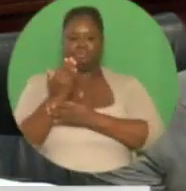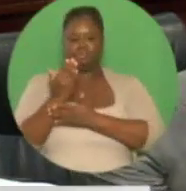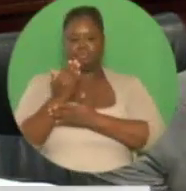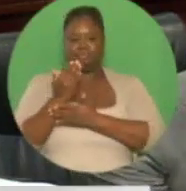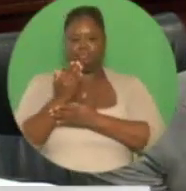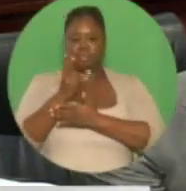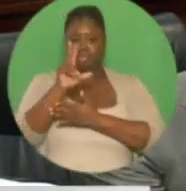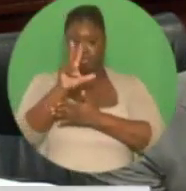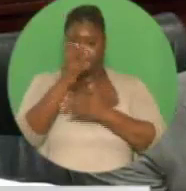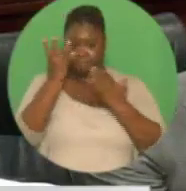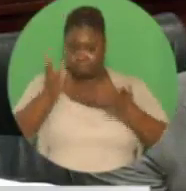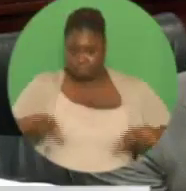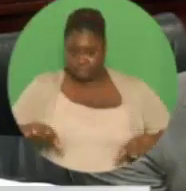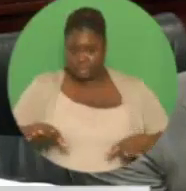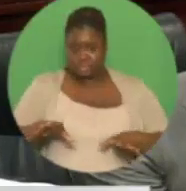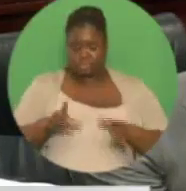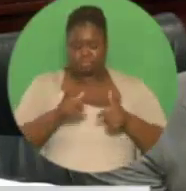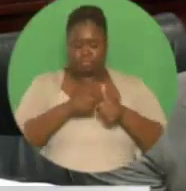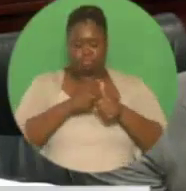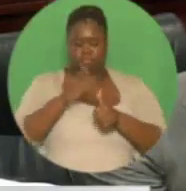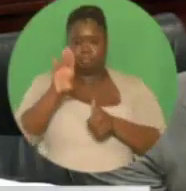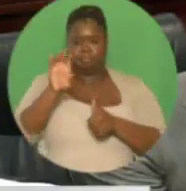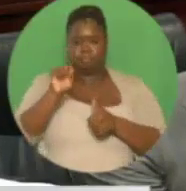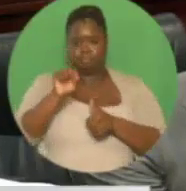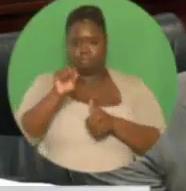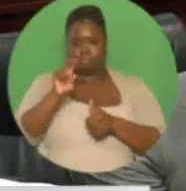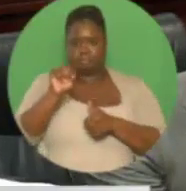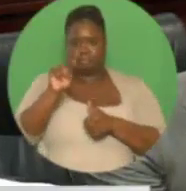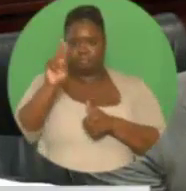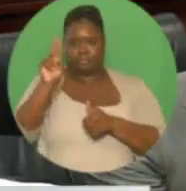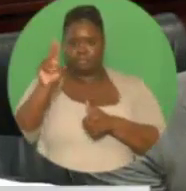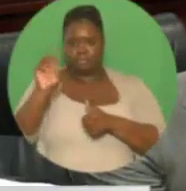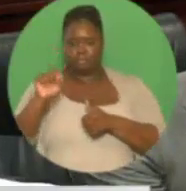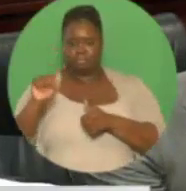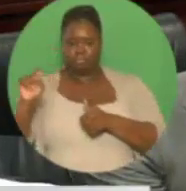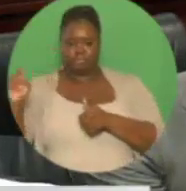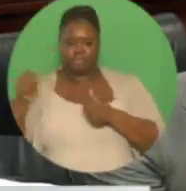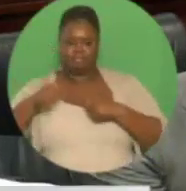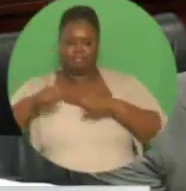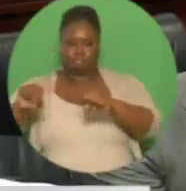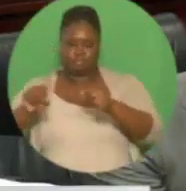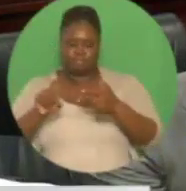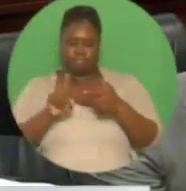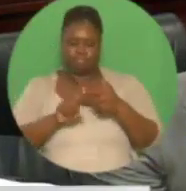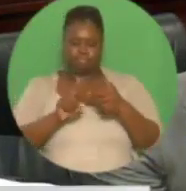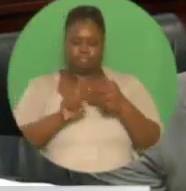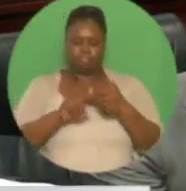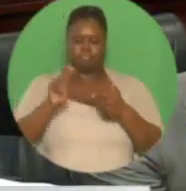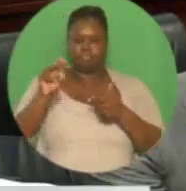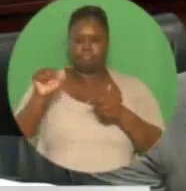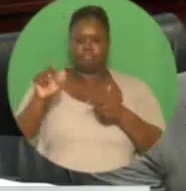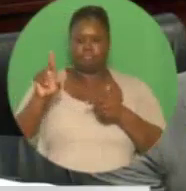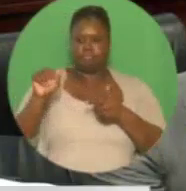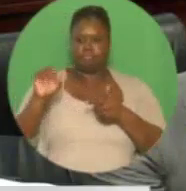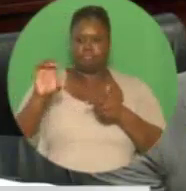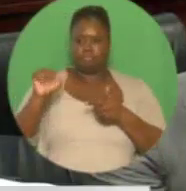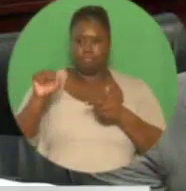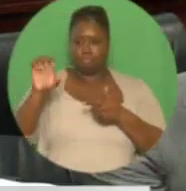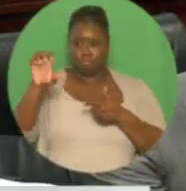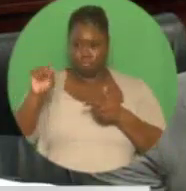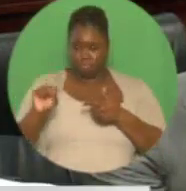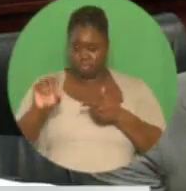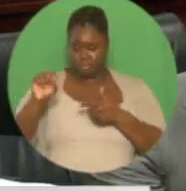commissioned at Besson Street, St. Joseph and at Maracas St. Joseph. Besson Street at St. Joseph and at Maracas St. Joseph.